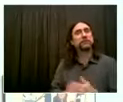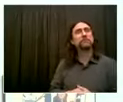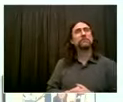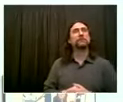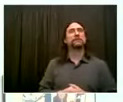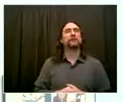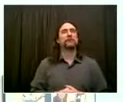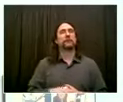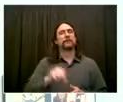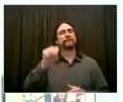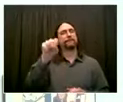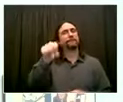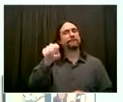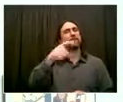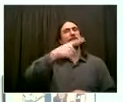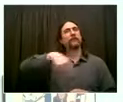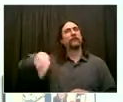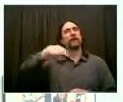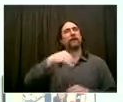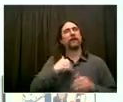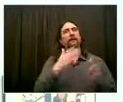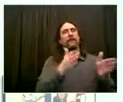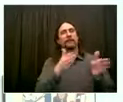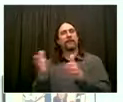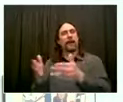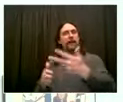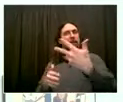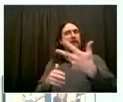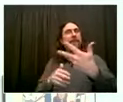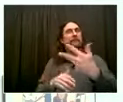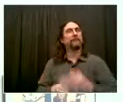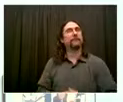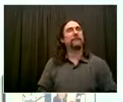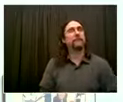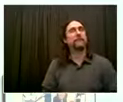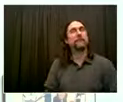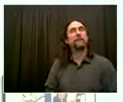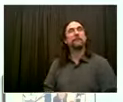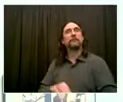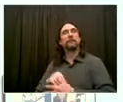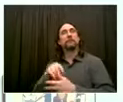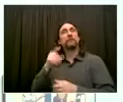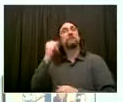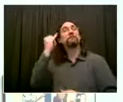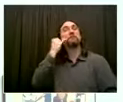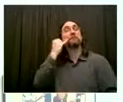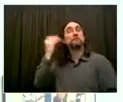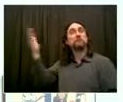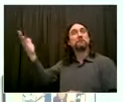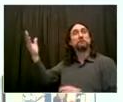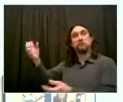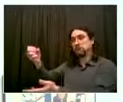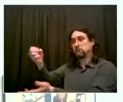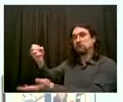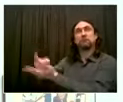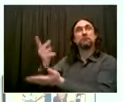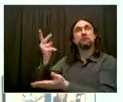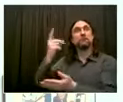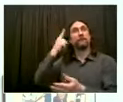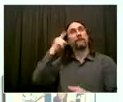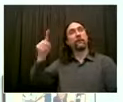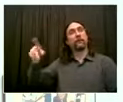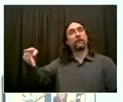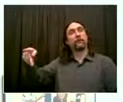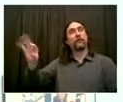from the FDA and the CDC with respect to using Pfizer for 12 to 15 year olds. The first part of it is